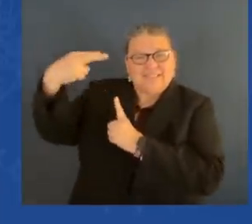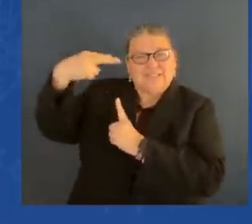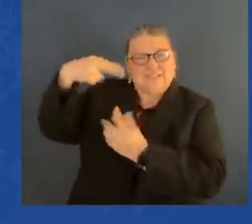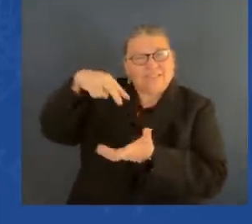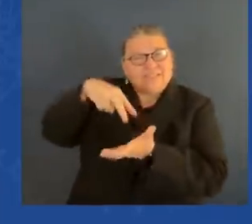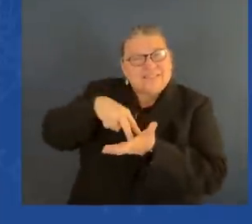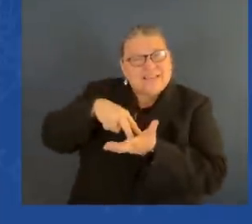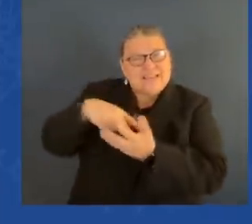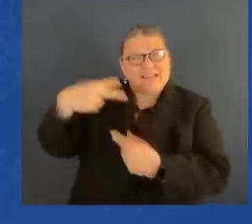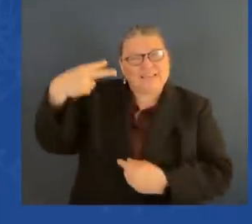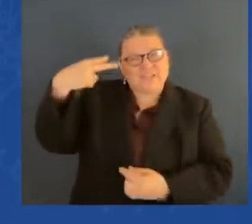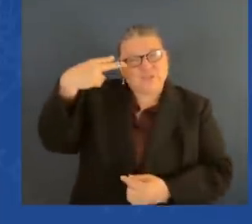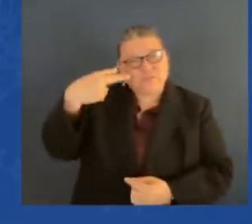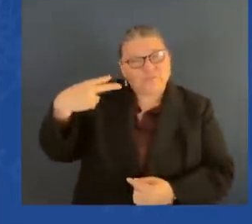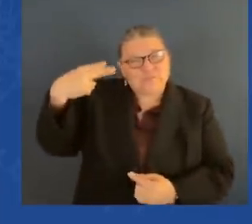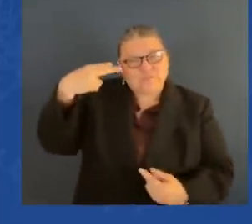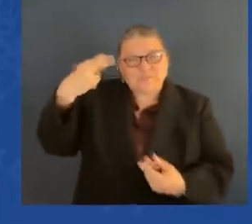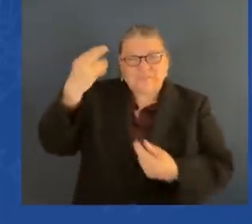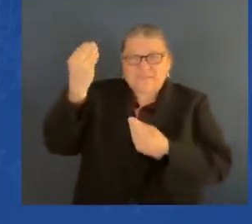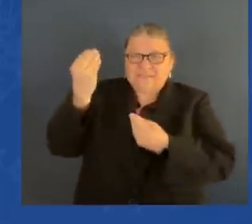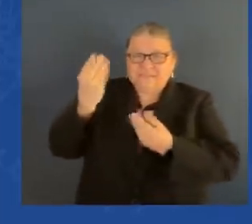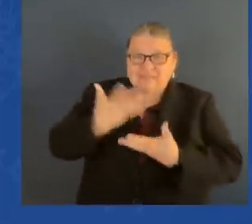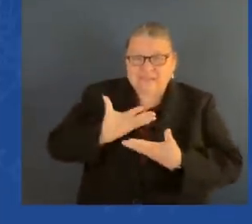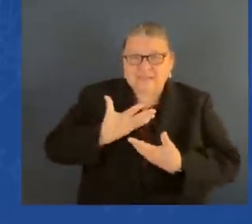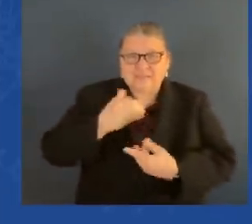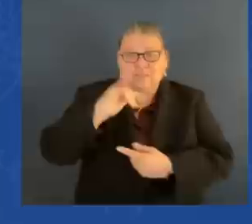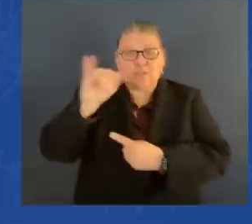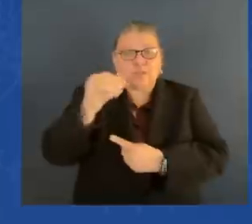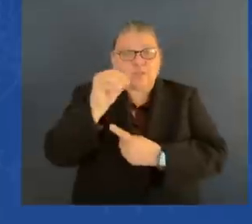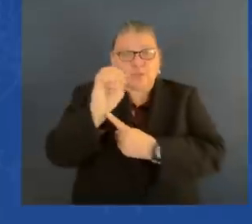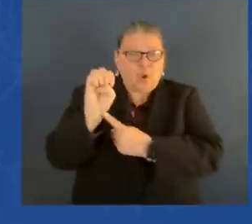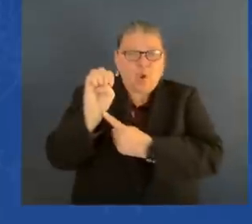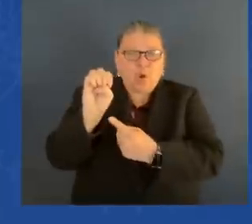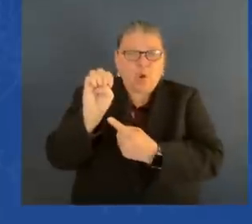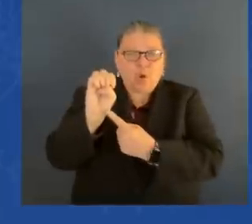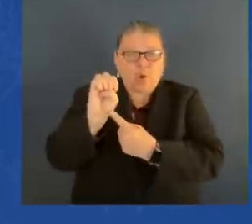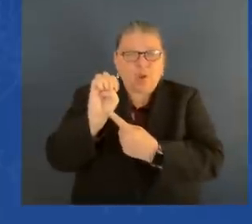Joe, hide your Irish Catholic enthusiasm a little bit and be more Norwegian.